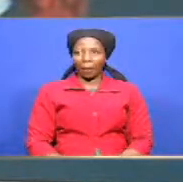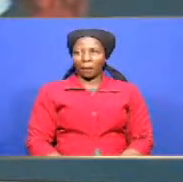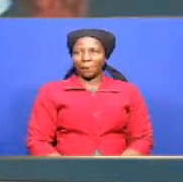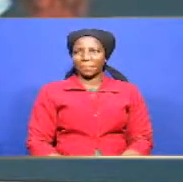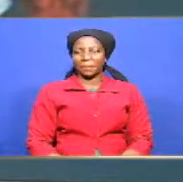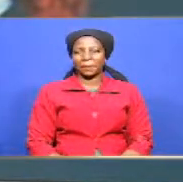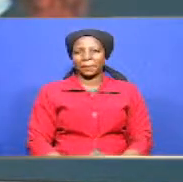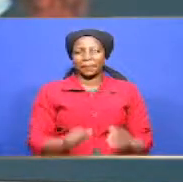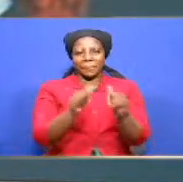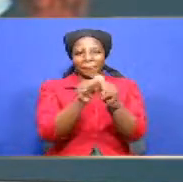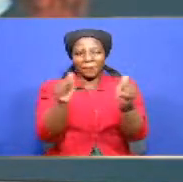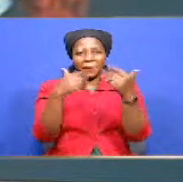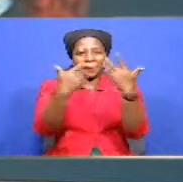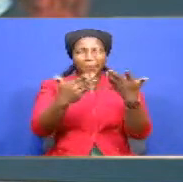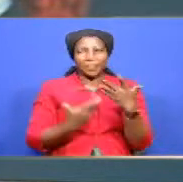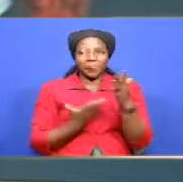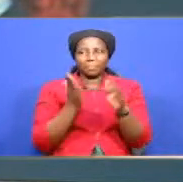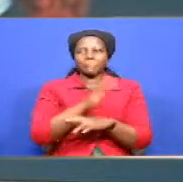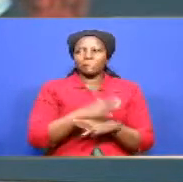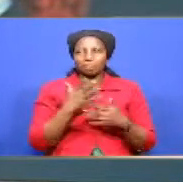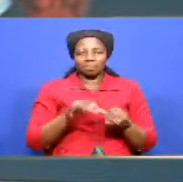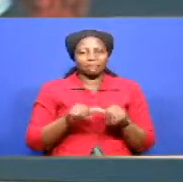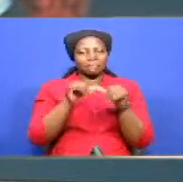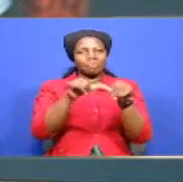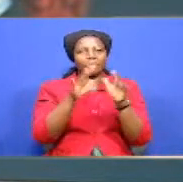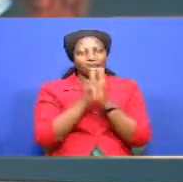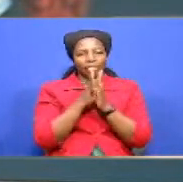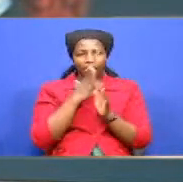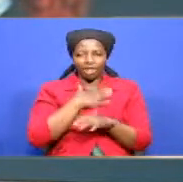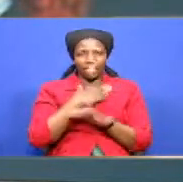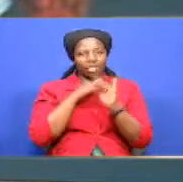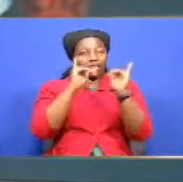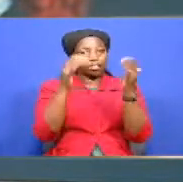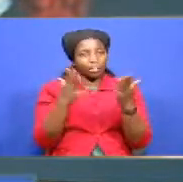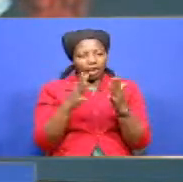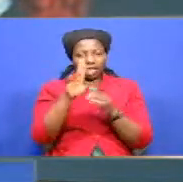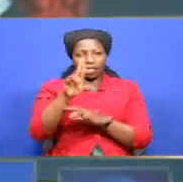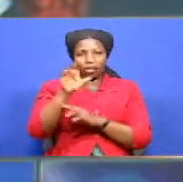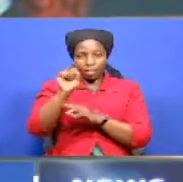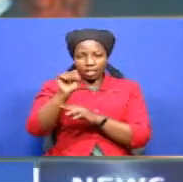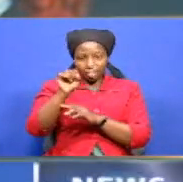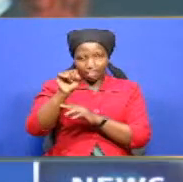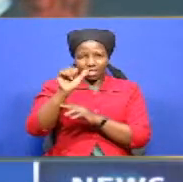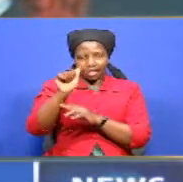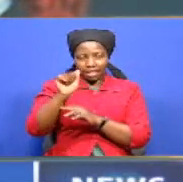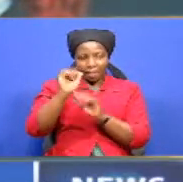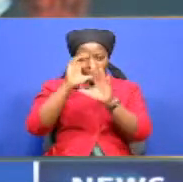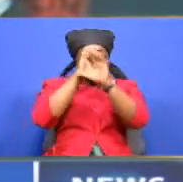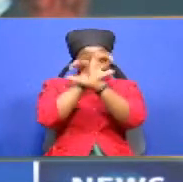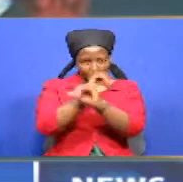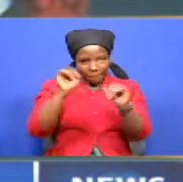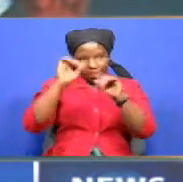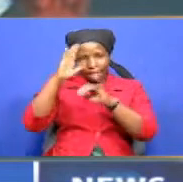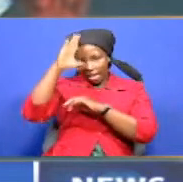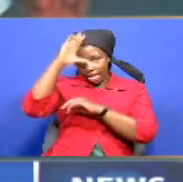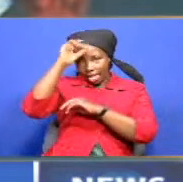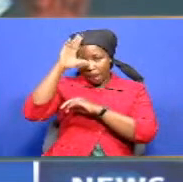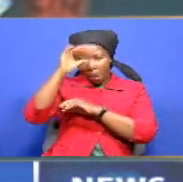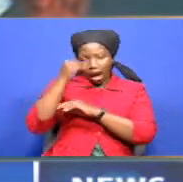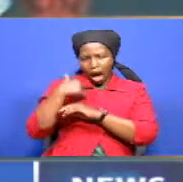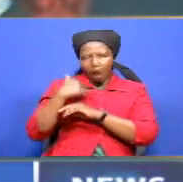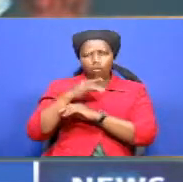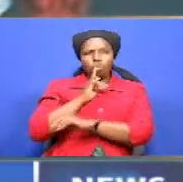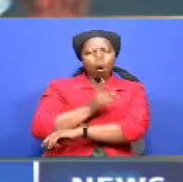Welcome back. Now let's continue with our coverage whereby United States President Donald Trump has threatened to